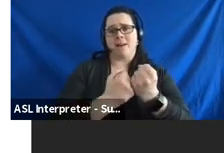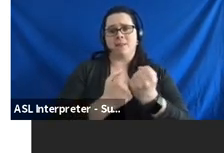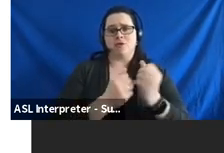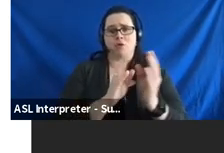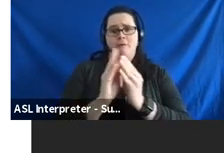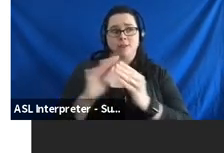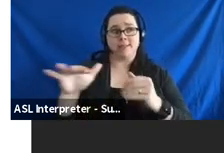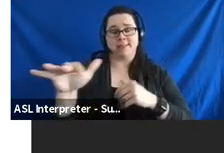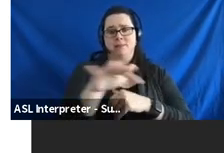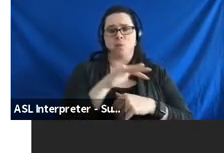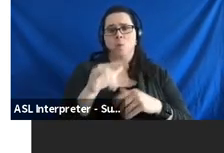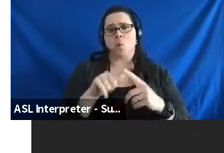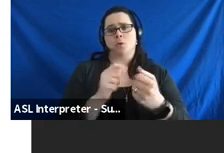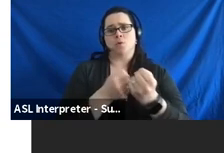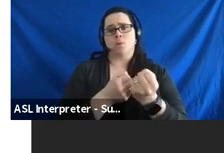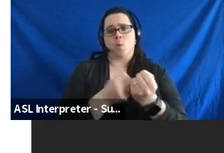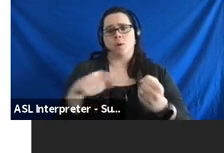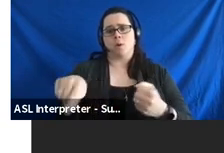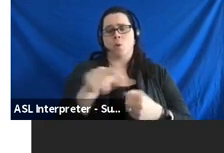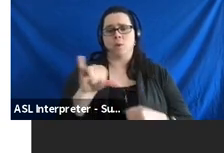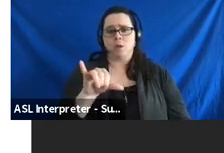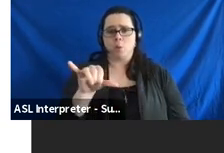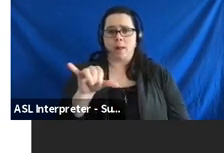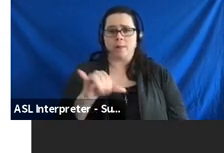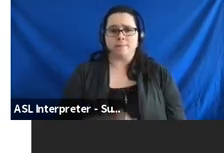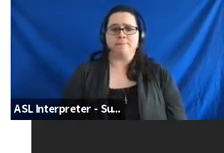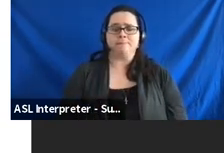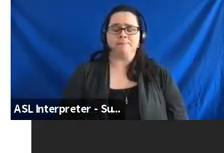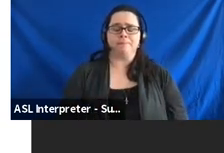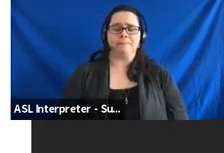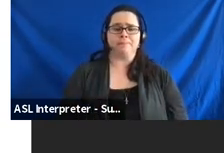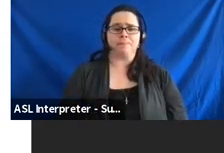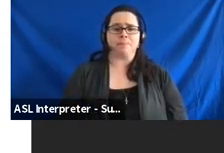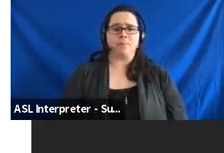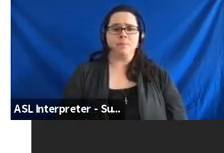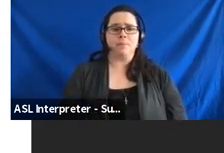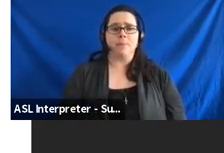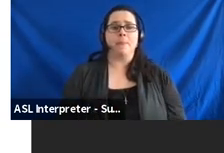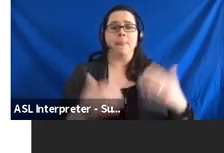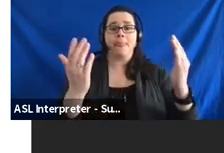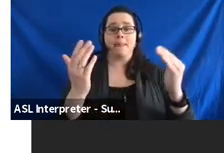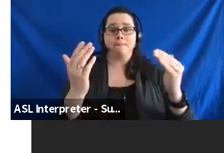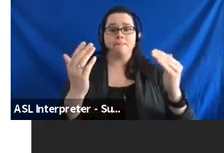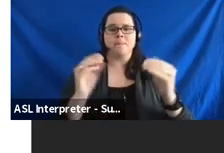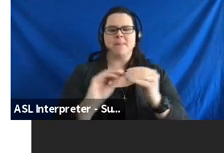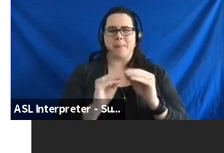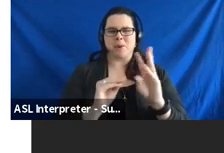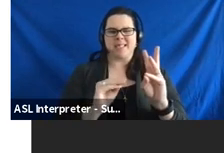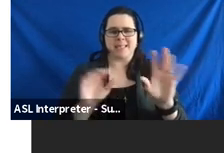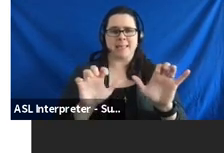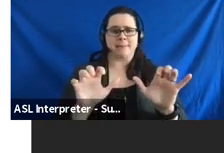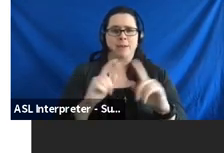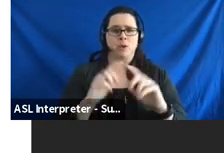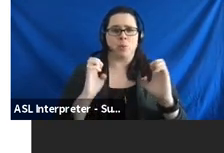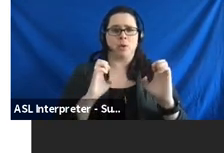out there, we want to be supportive of those activities as well. And then our next activity under here is educate